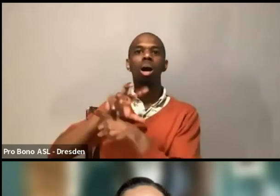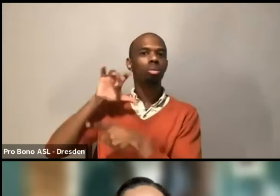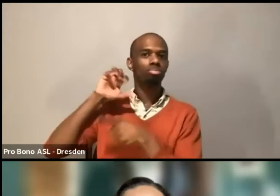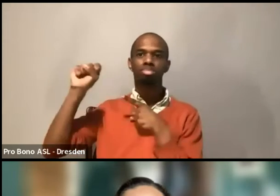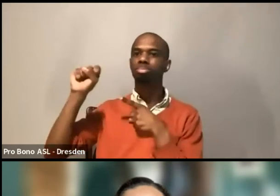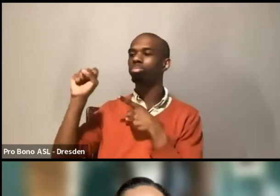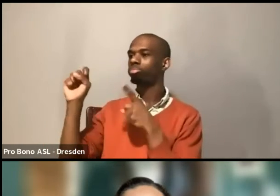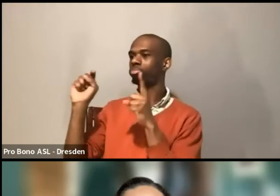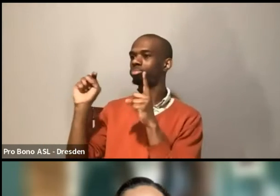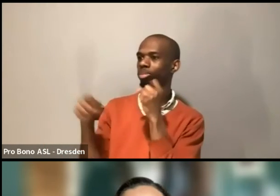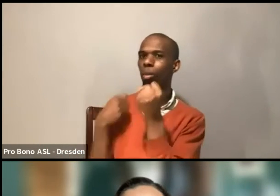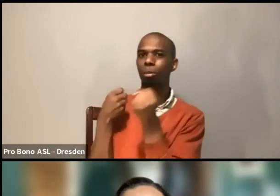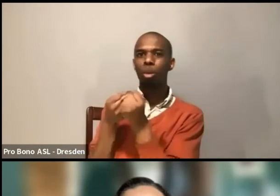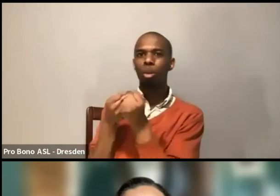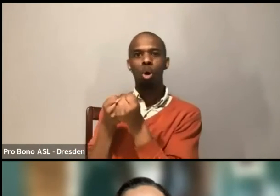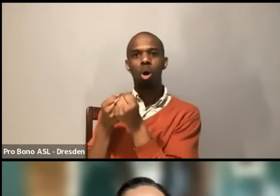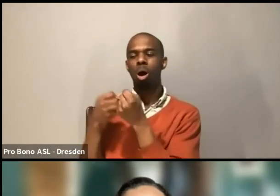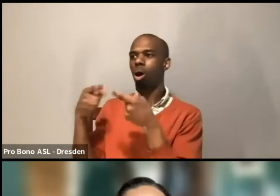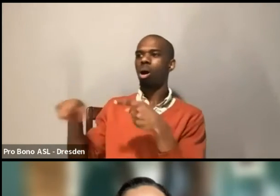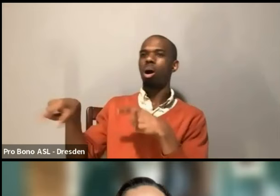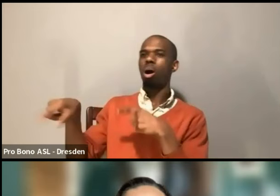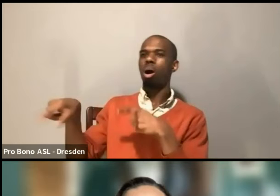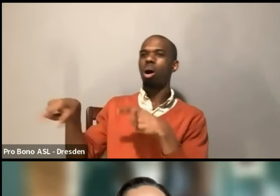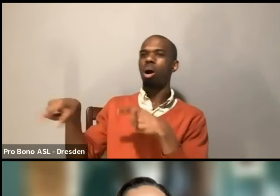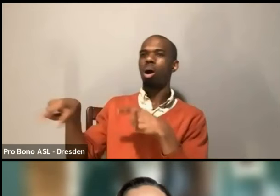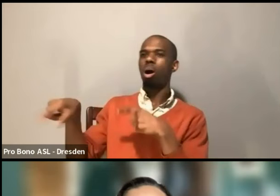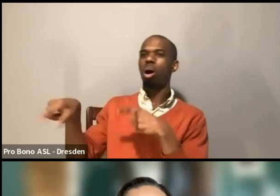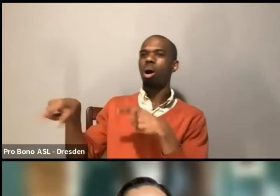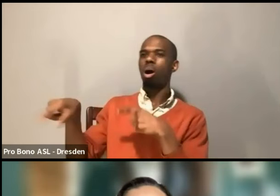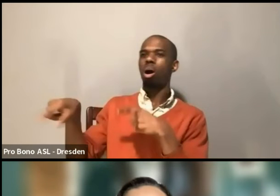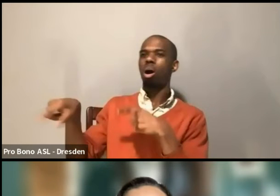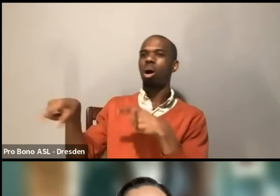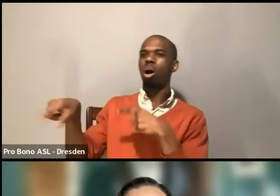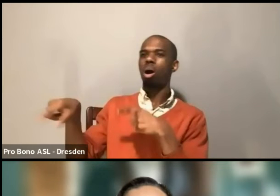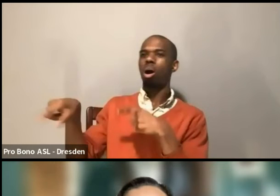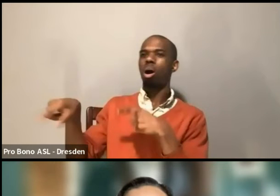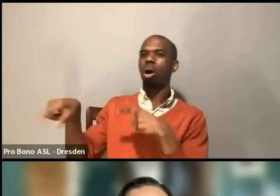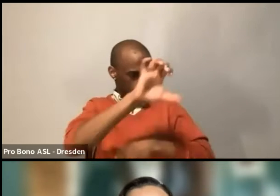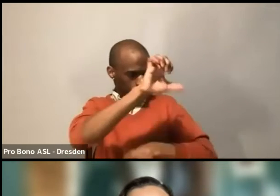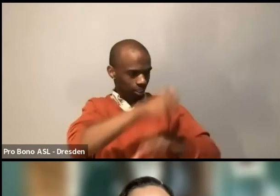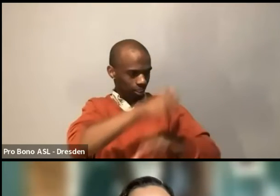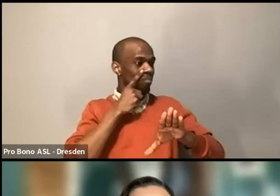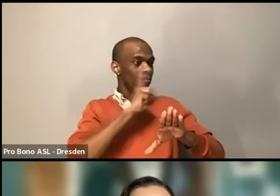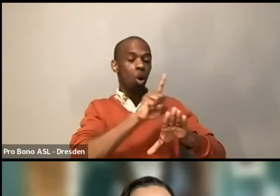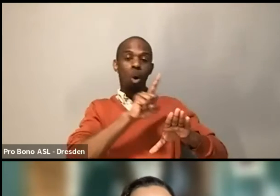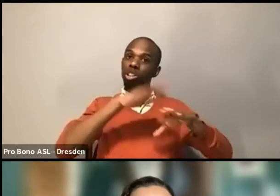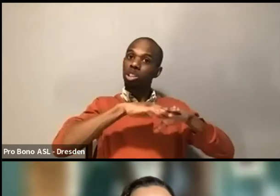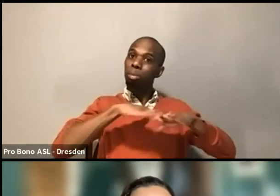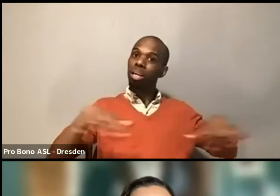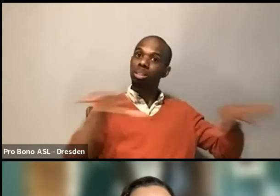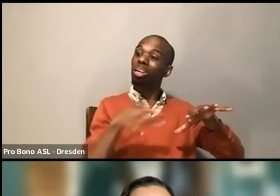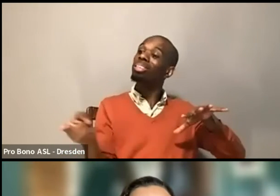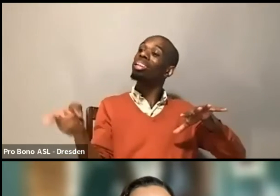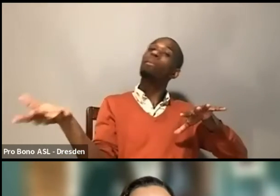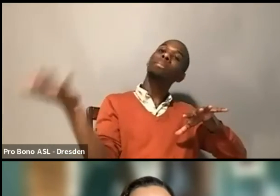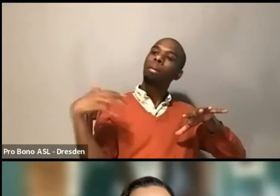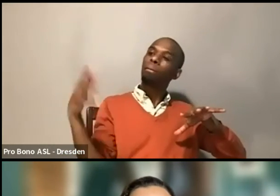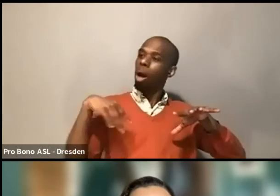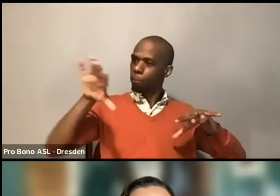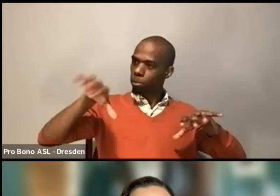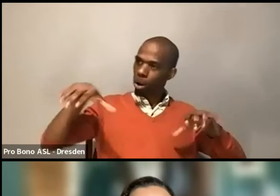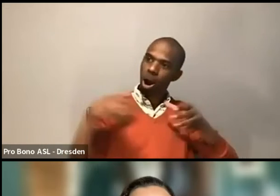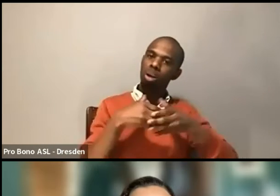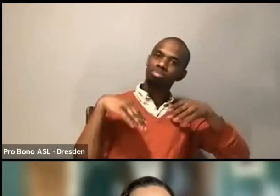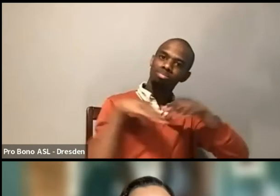safe enough spaces for them to come to you directly. And imagine how much information you would have about your own community. If you, if the space was safe enough